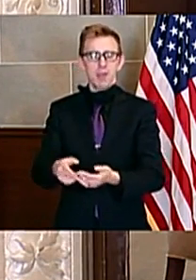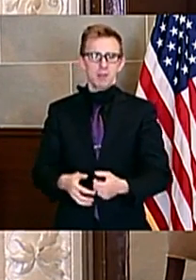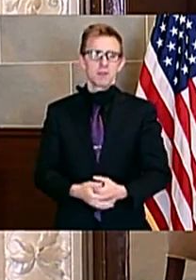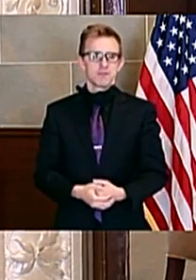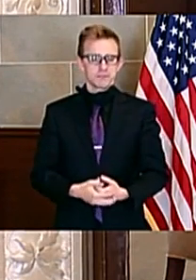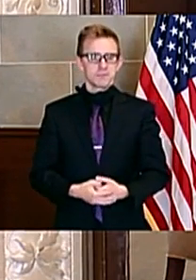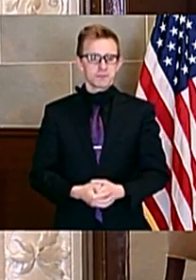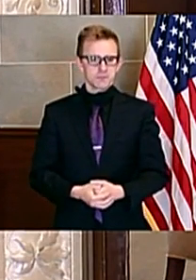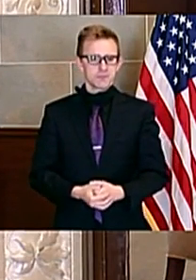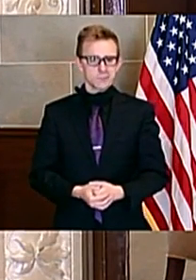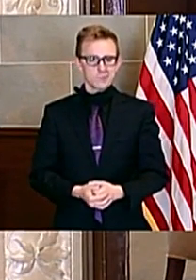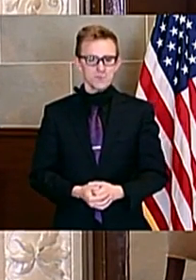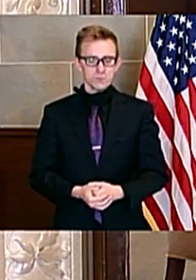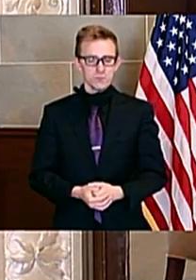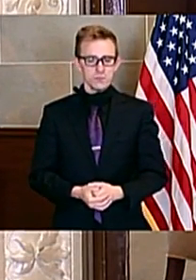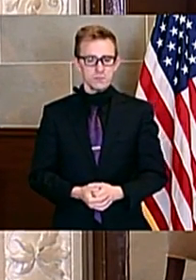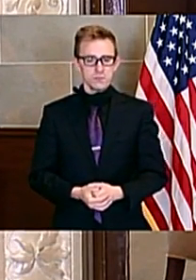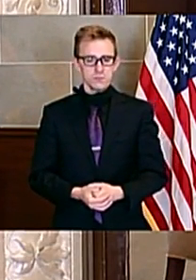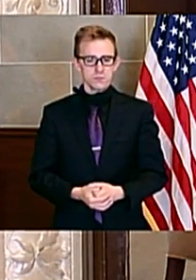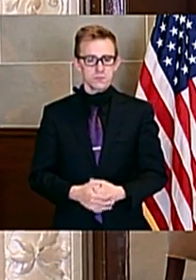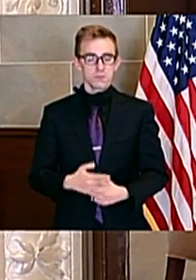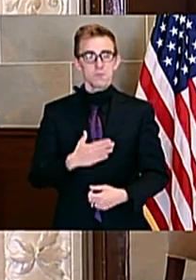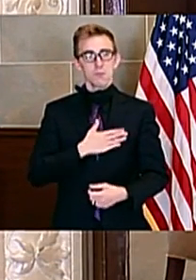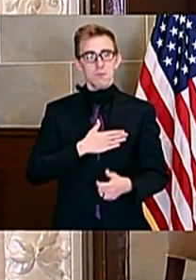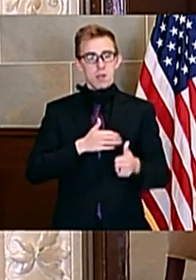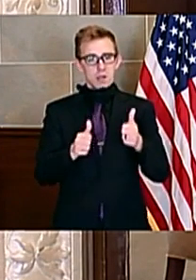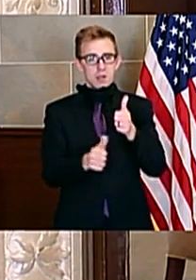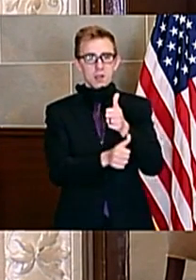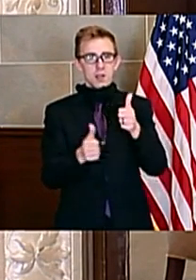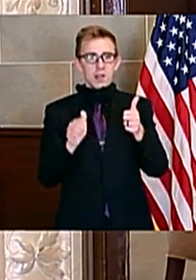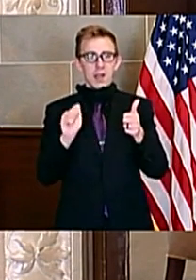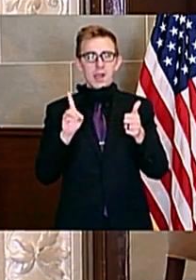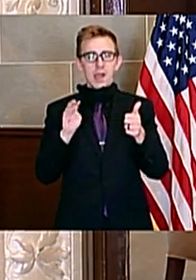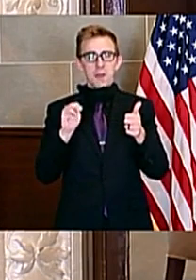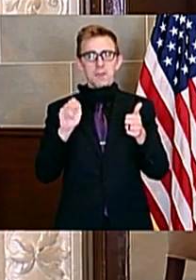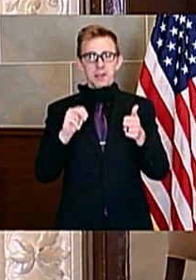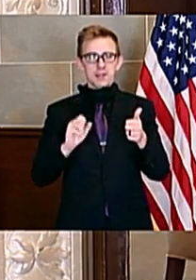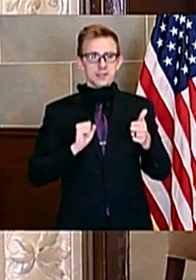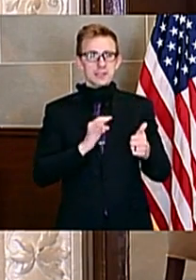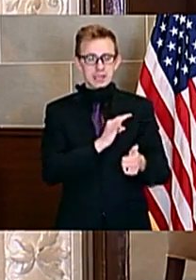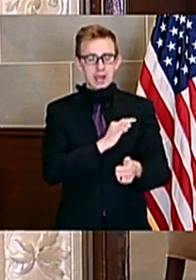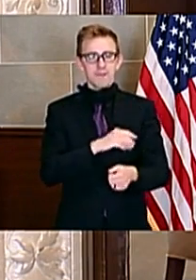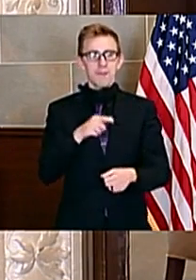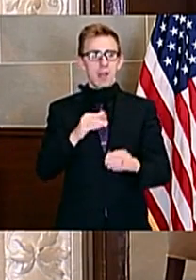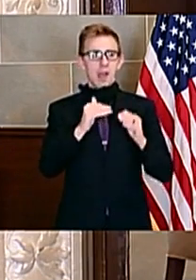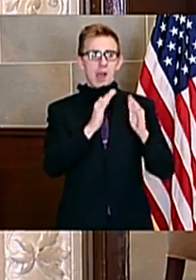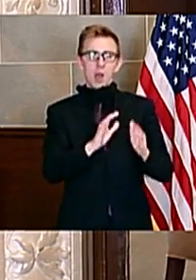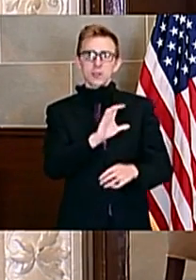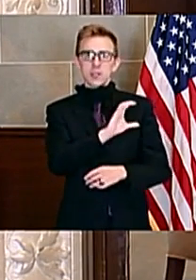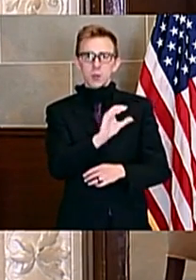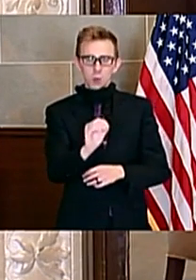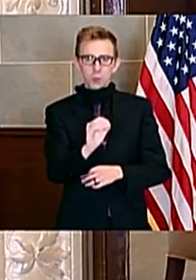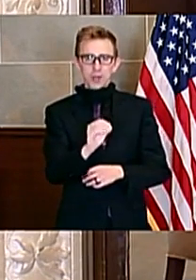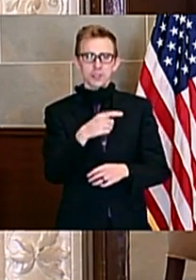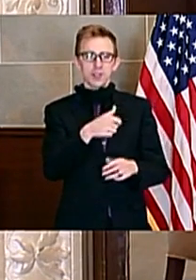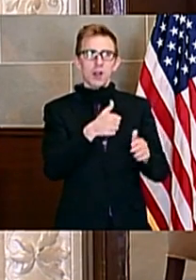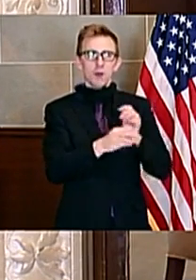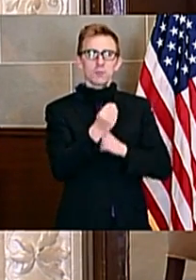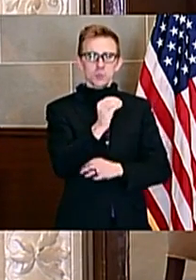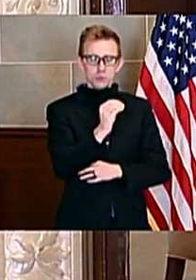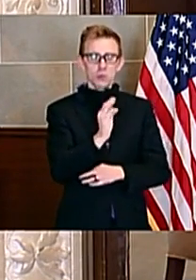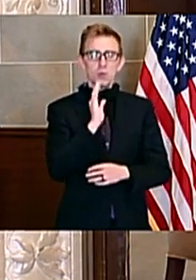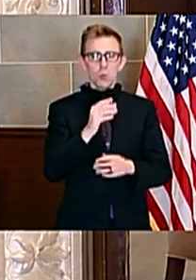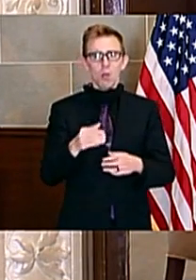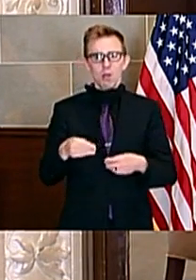Further, under the direction of my administration, the Missouri Housing Development Corporation is working on guidance that will